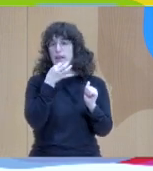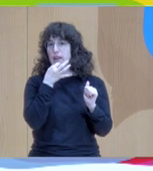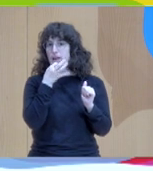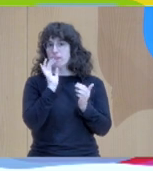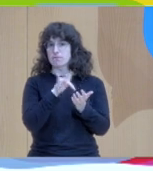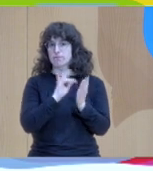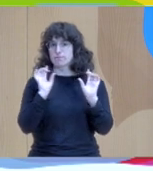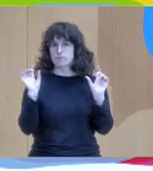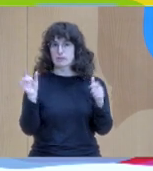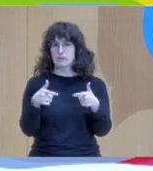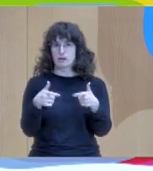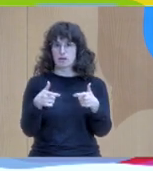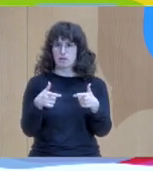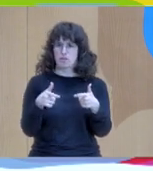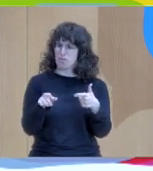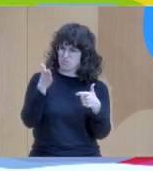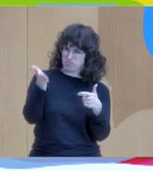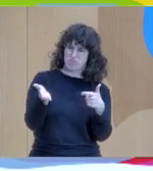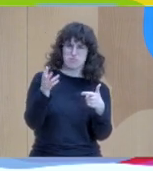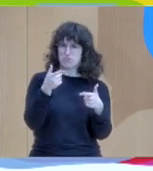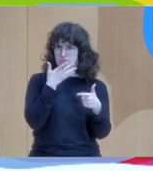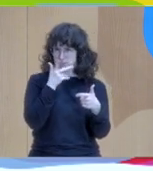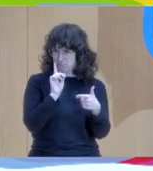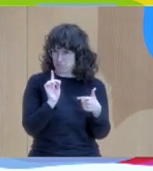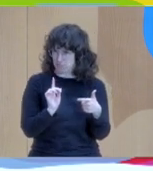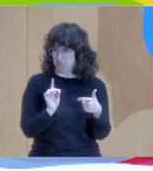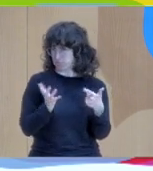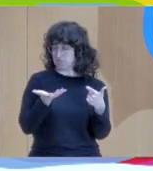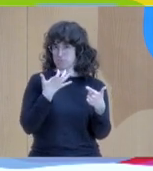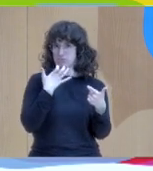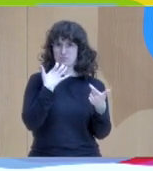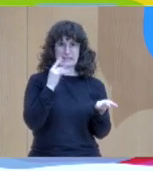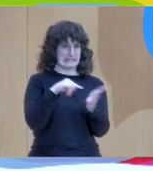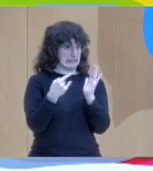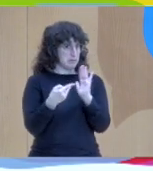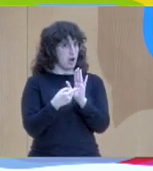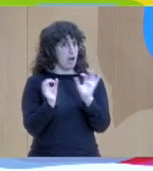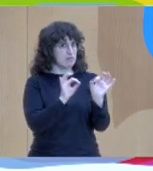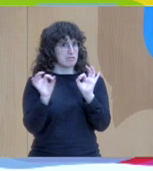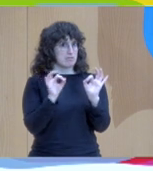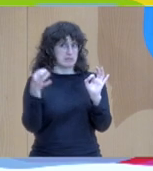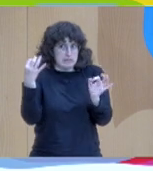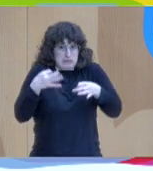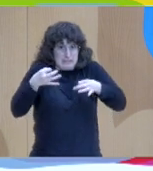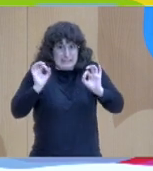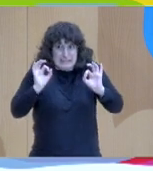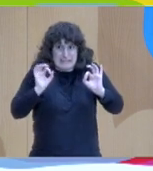when you're doing a project with people, doing the practice. And I thought, said to Esa, this might be a client.